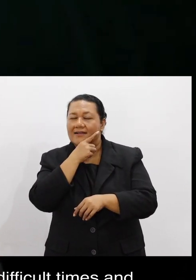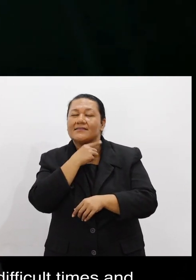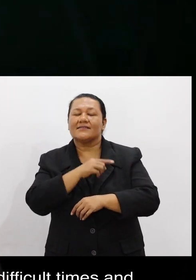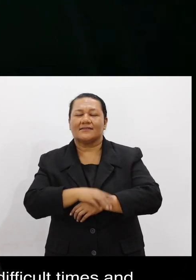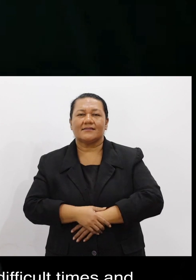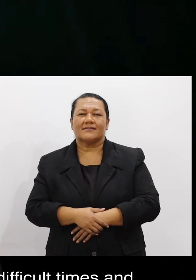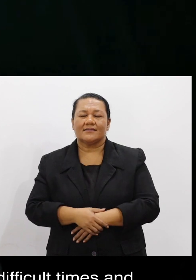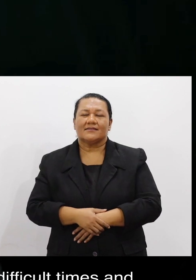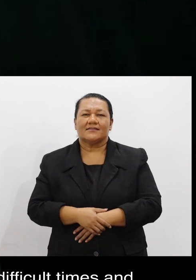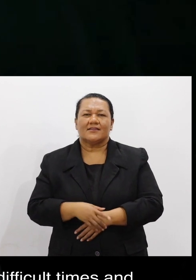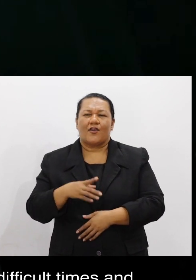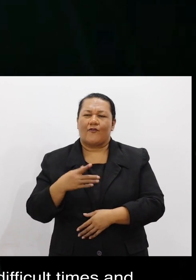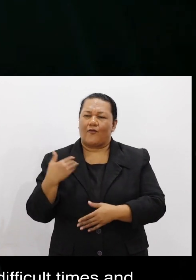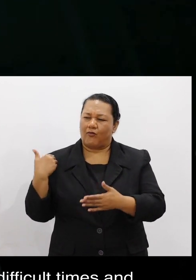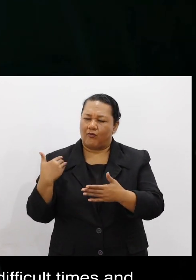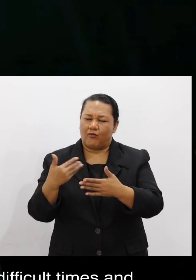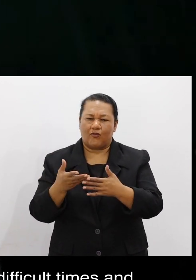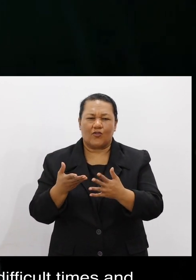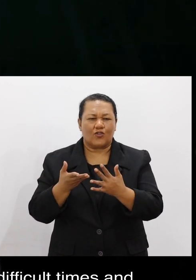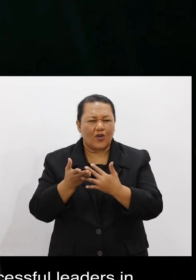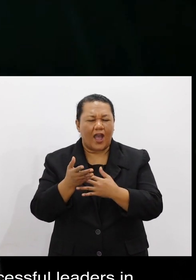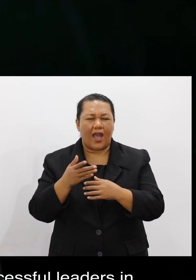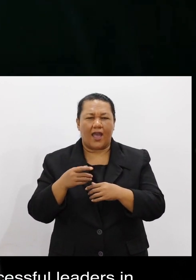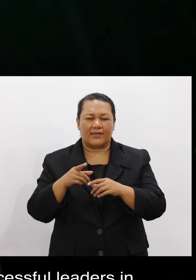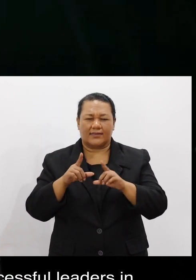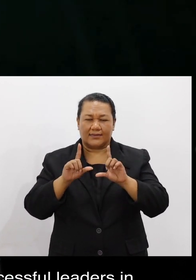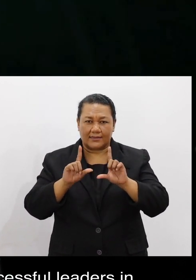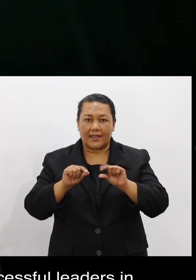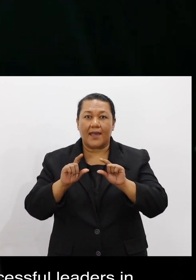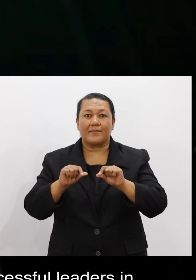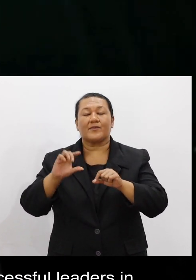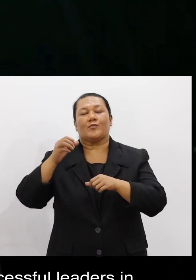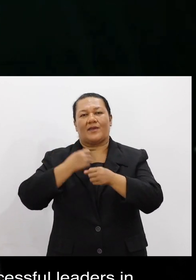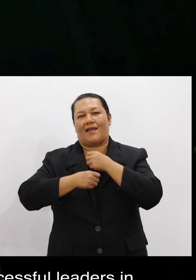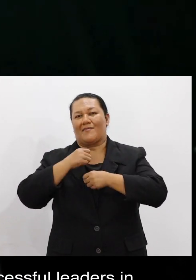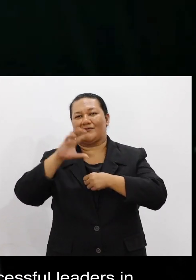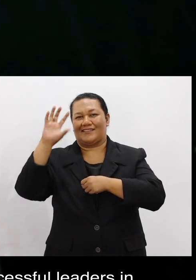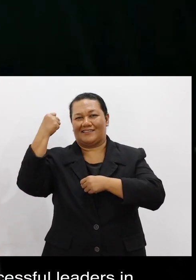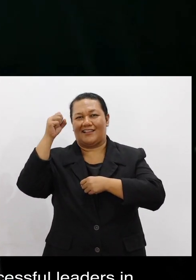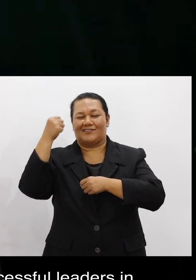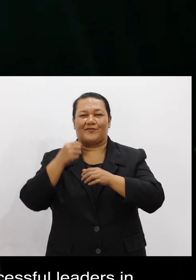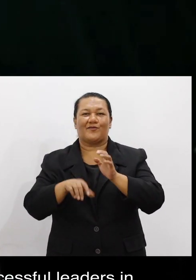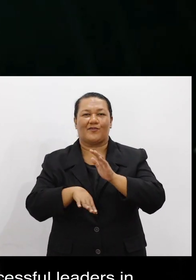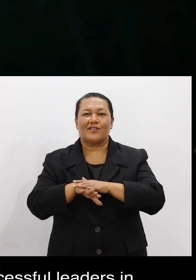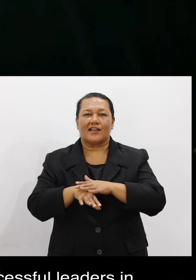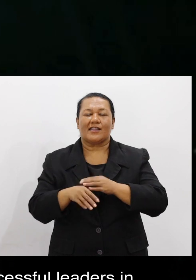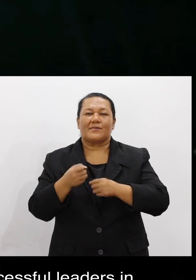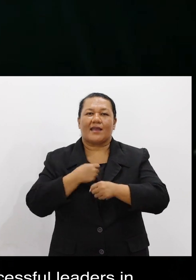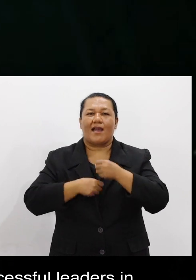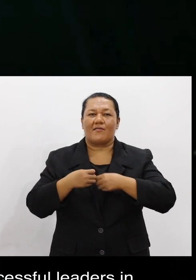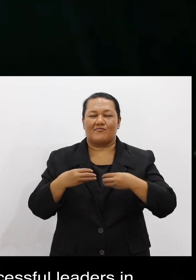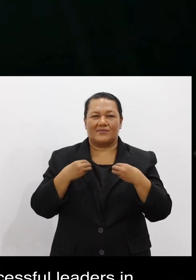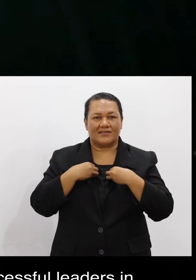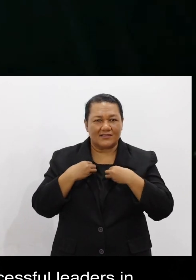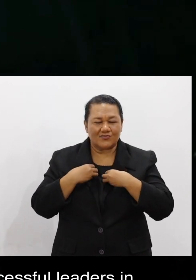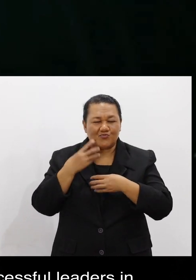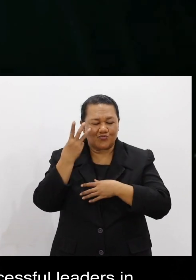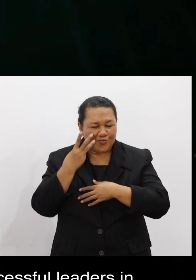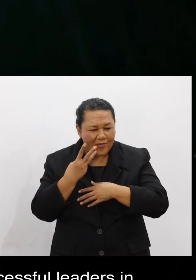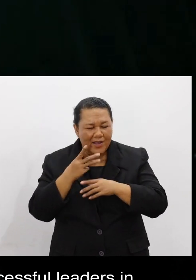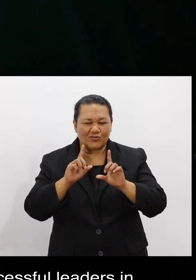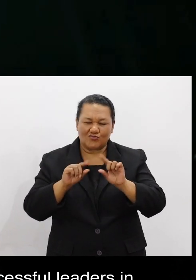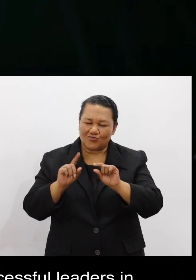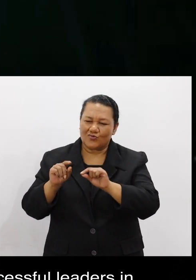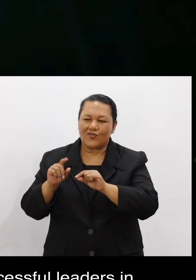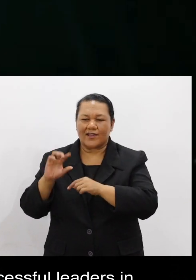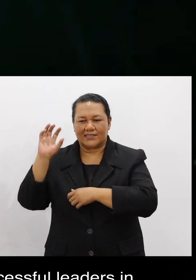the young the young girls times and trained them to be very successful, a business women, very